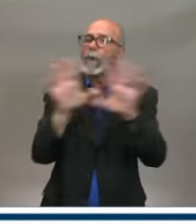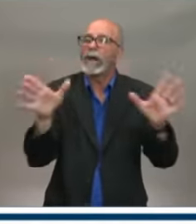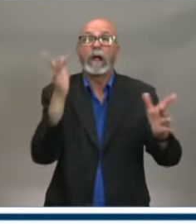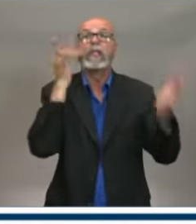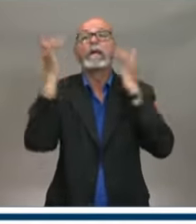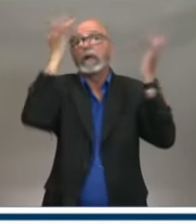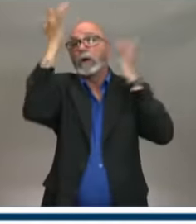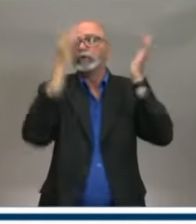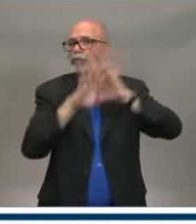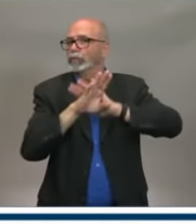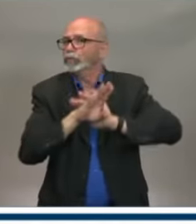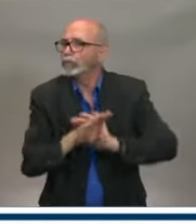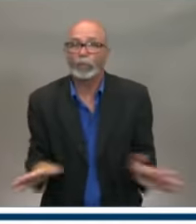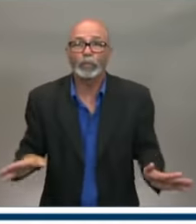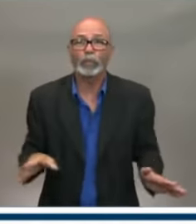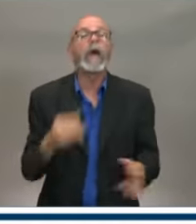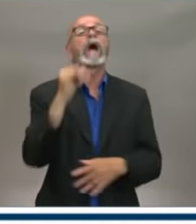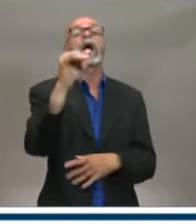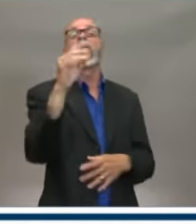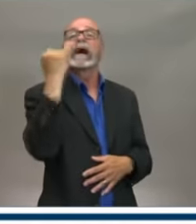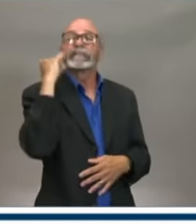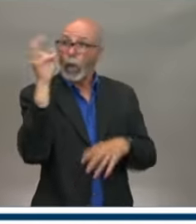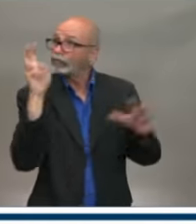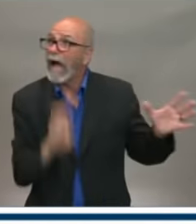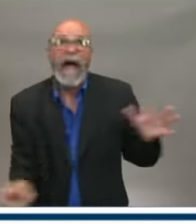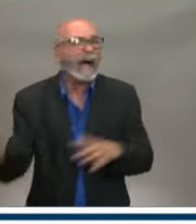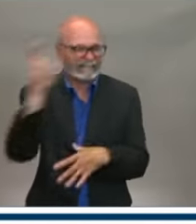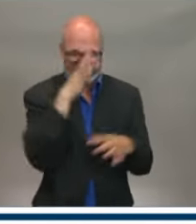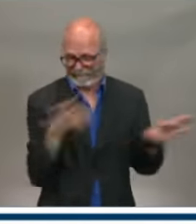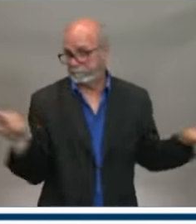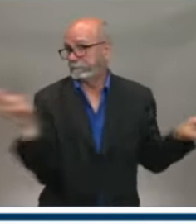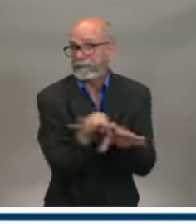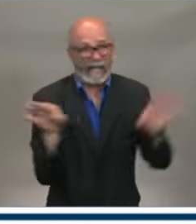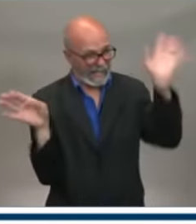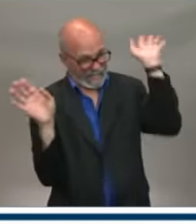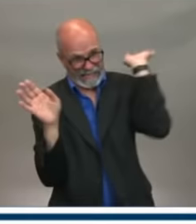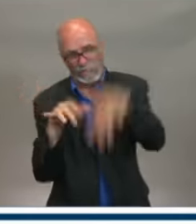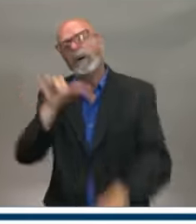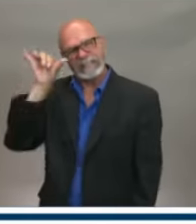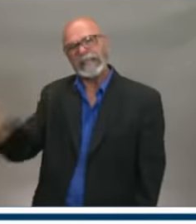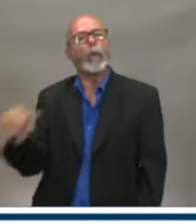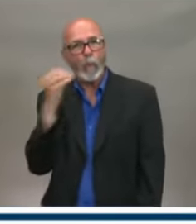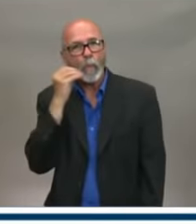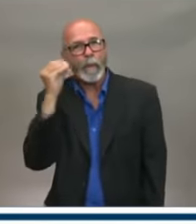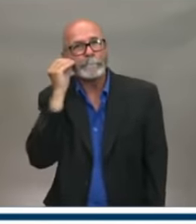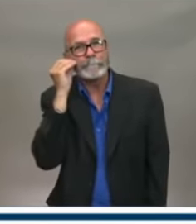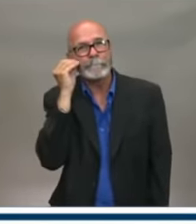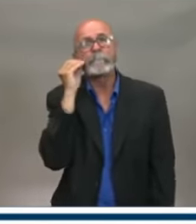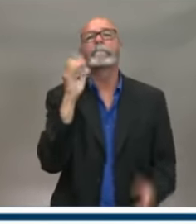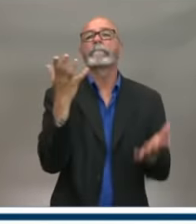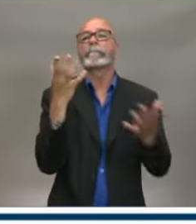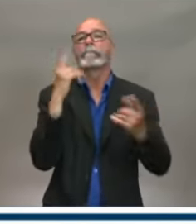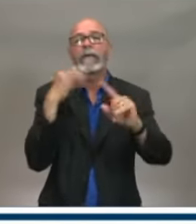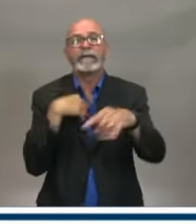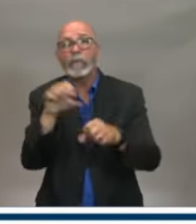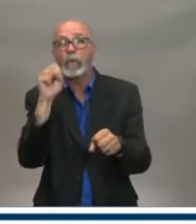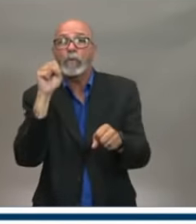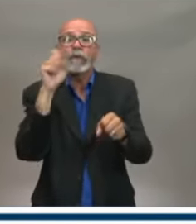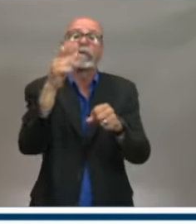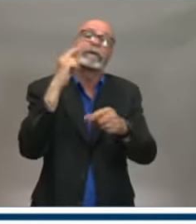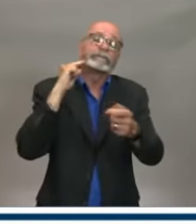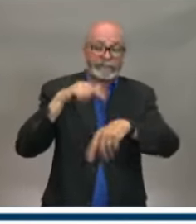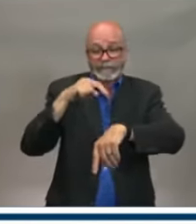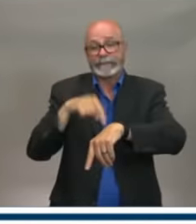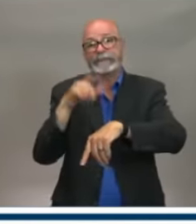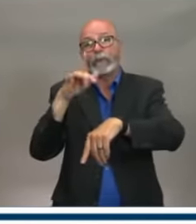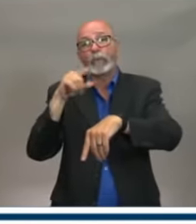travel. How do we play a role in making sure that the high touch services, whether it's in our own personal workspace at work or at our homes,